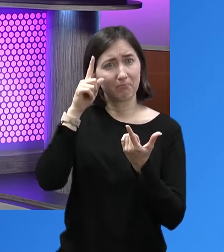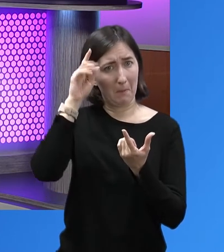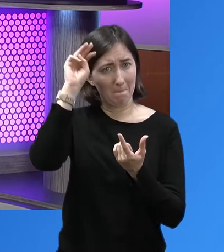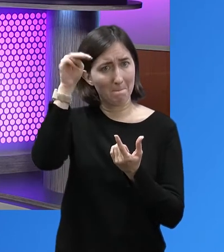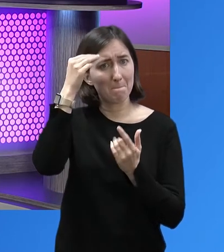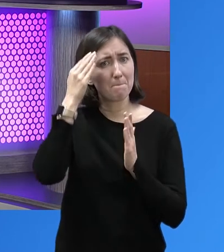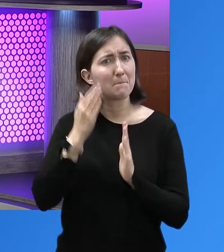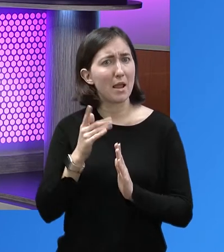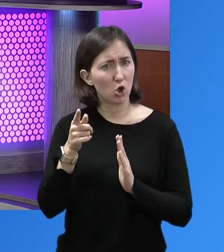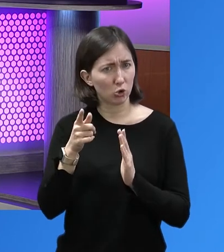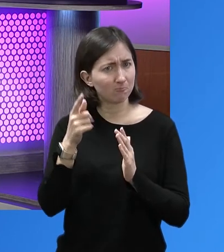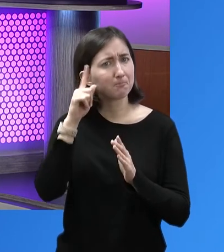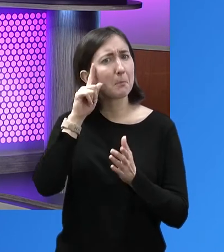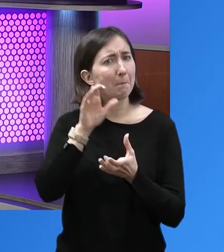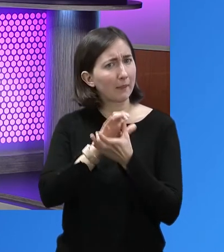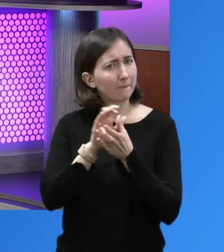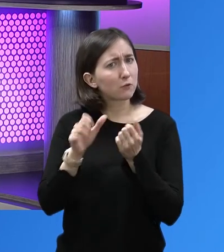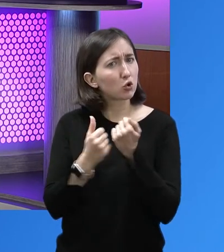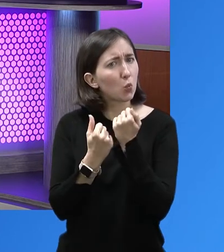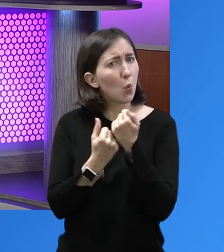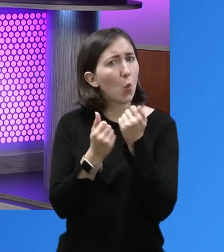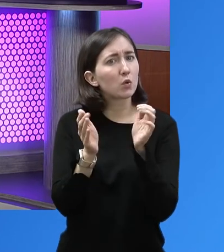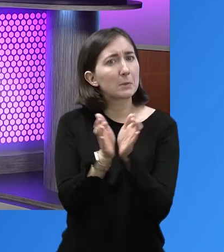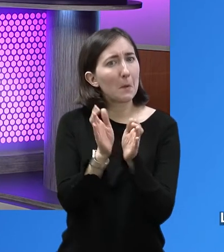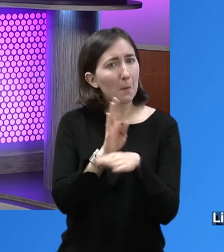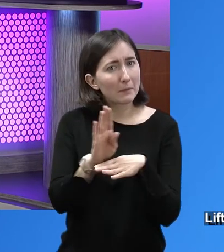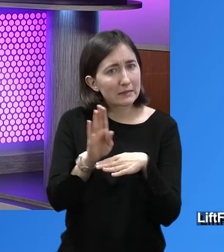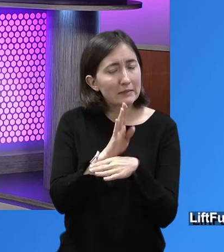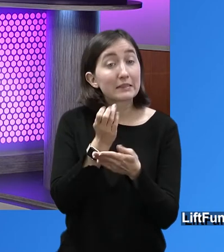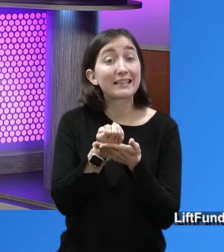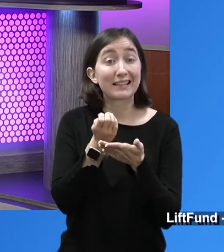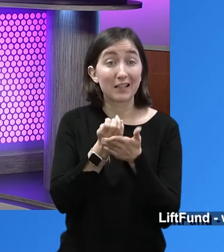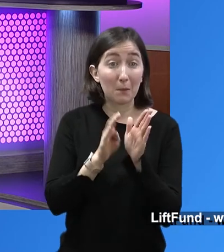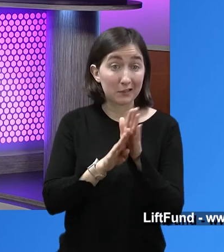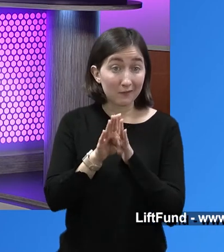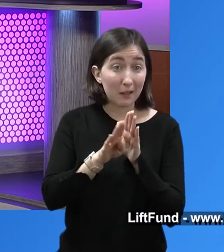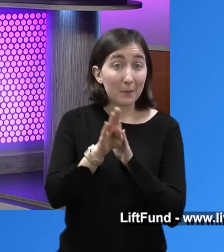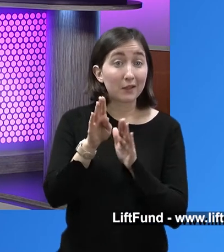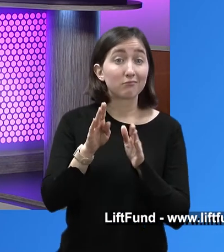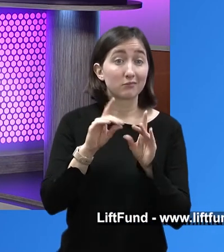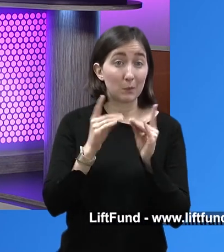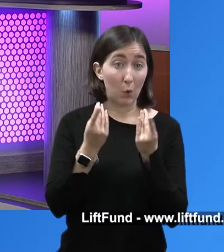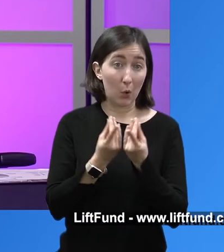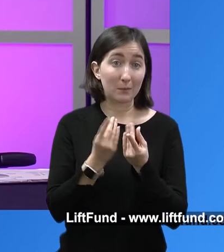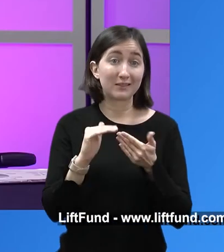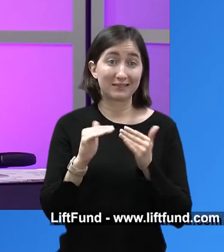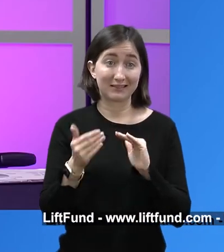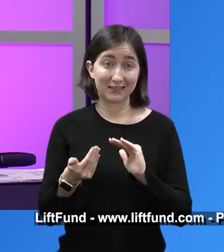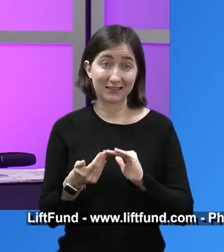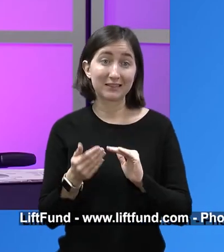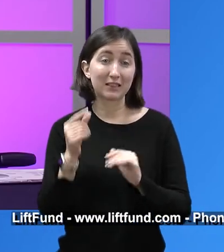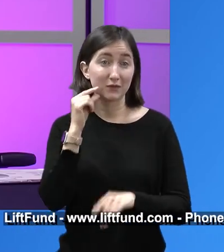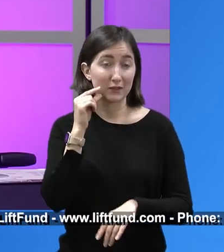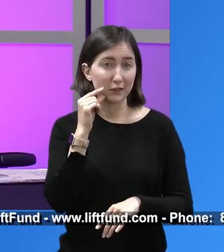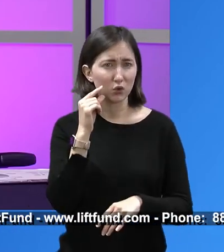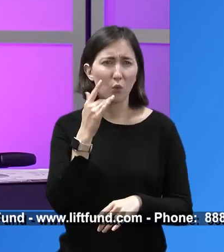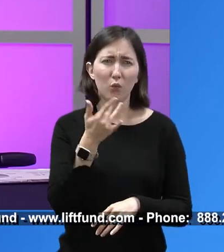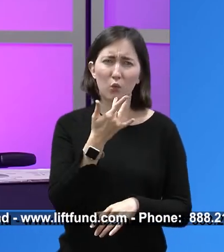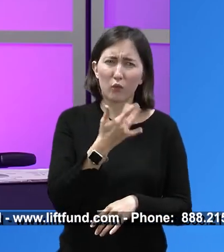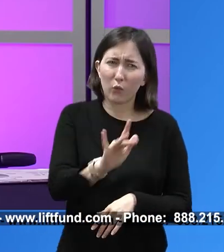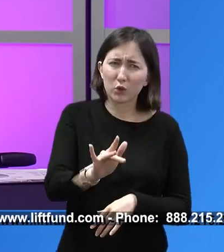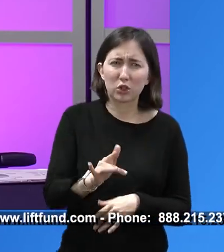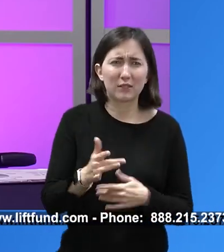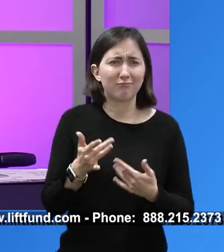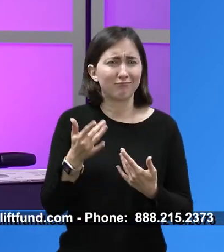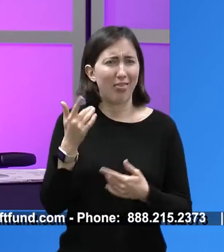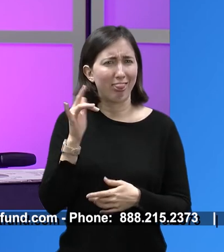mayor believes in small business and, you know, in the economic development department of the city of San Antonio. So we're